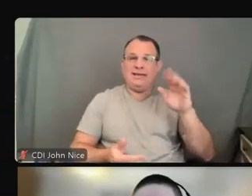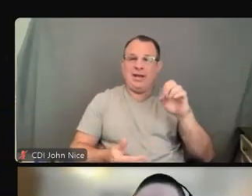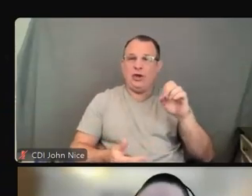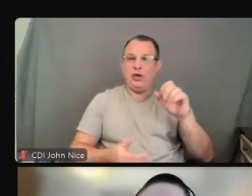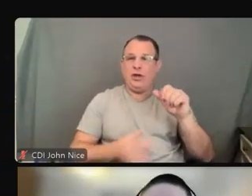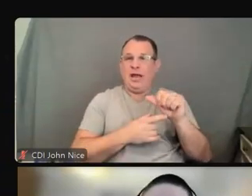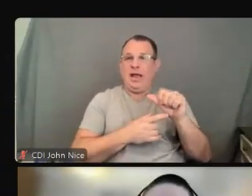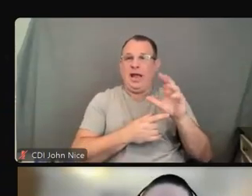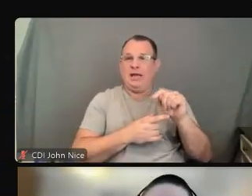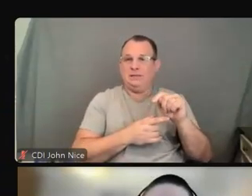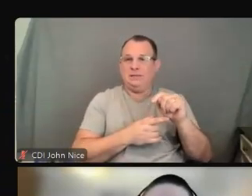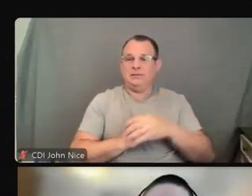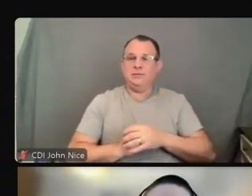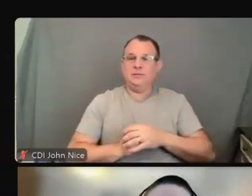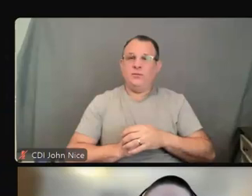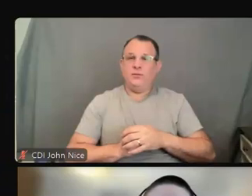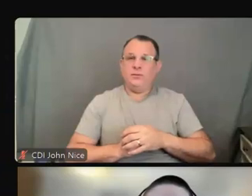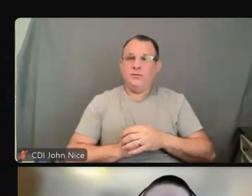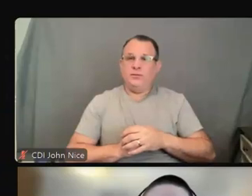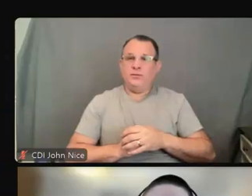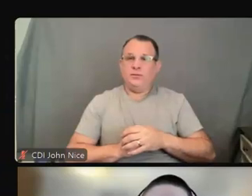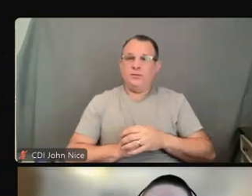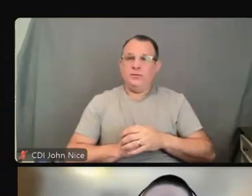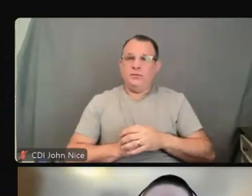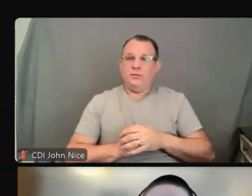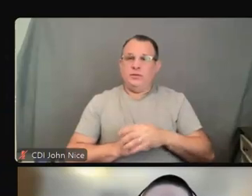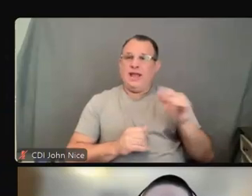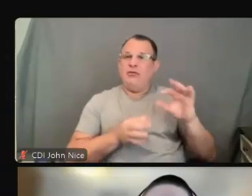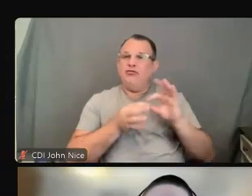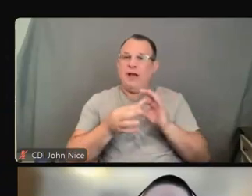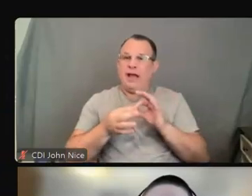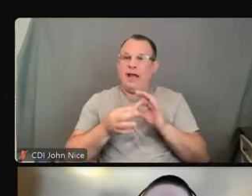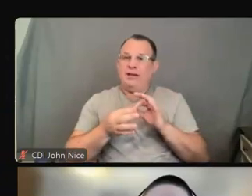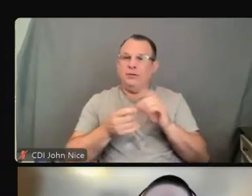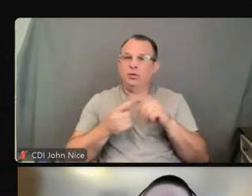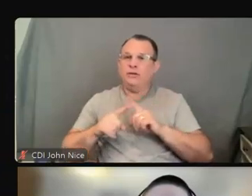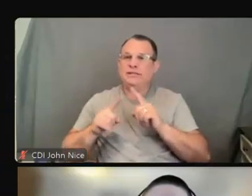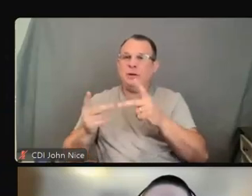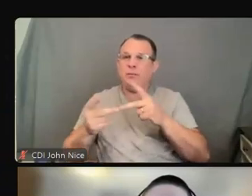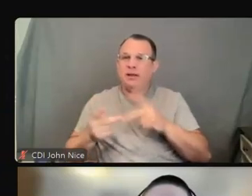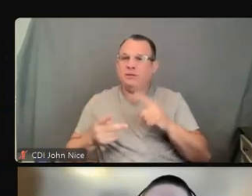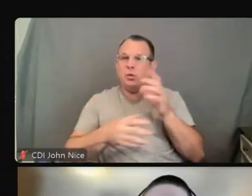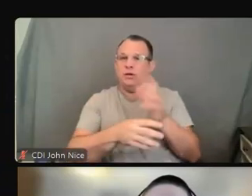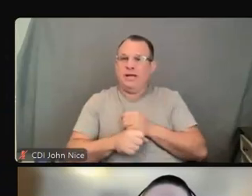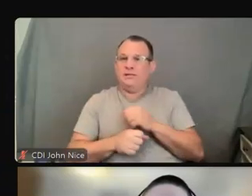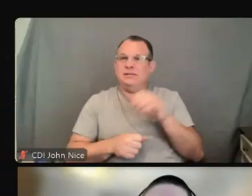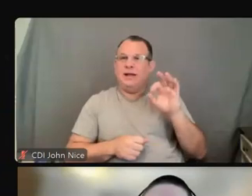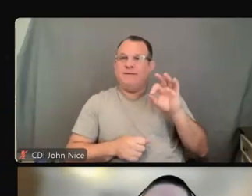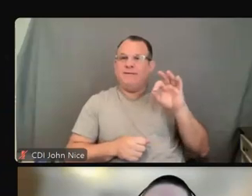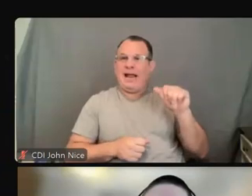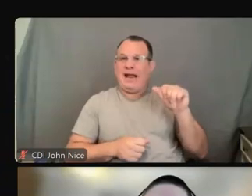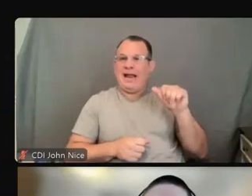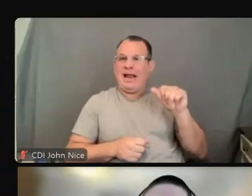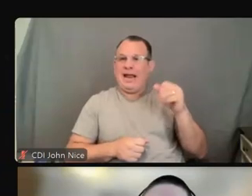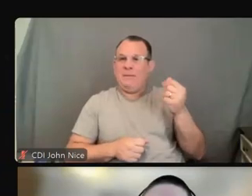activities that receive FFA or certain programs that are run by state